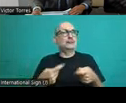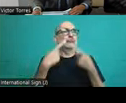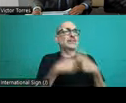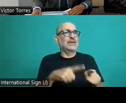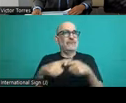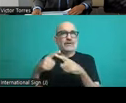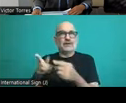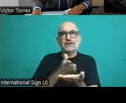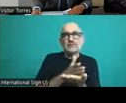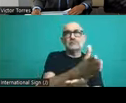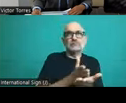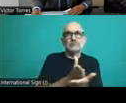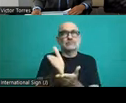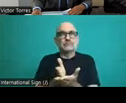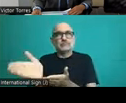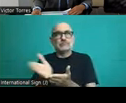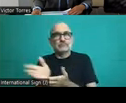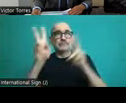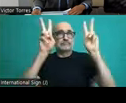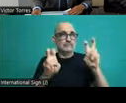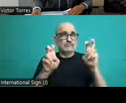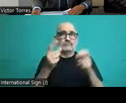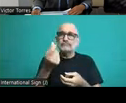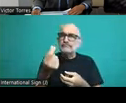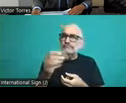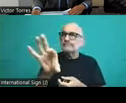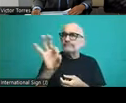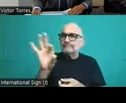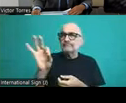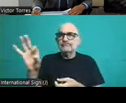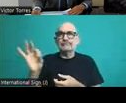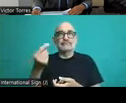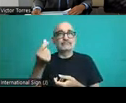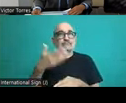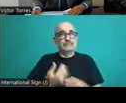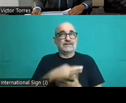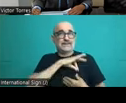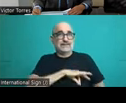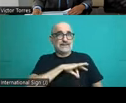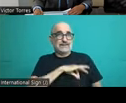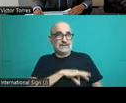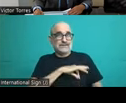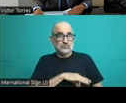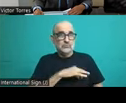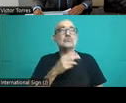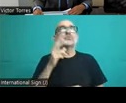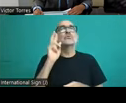also a business model that is quite questioned because of the selective